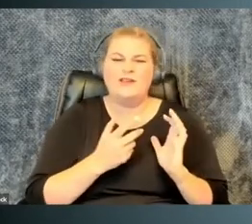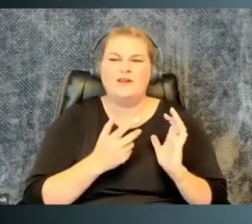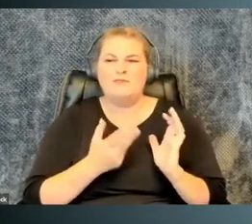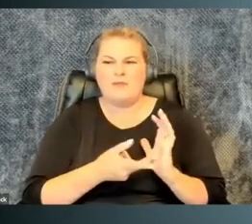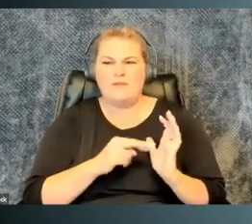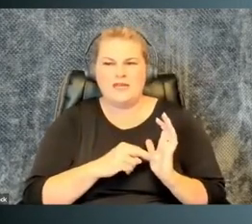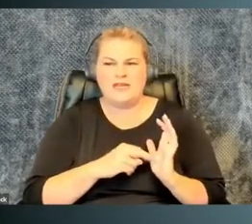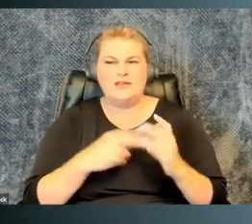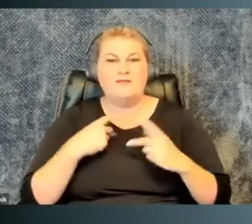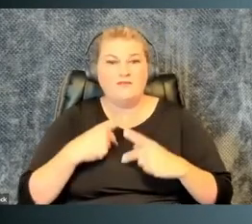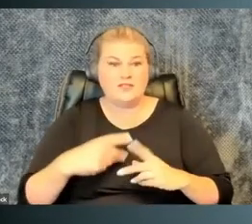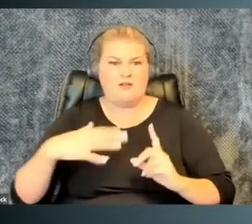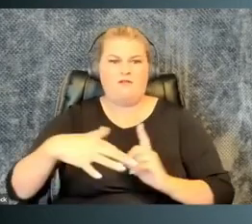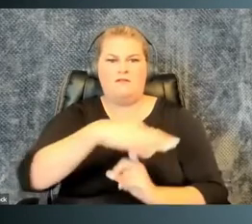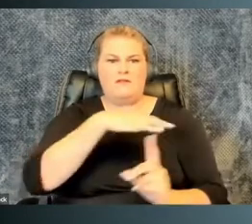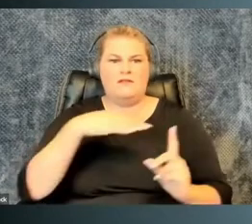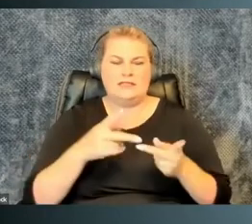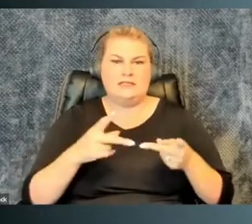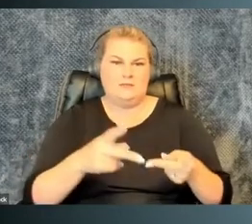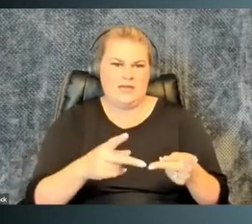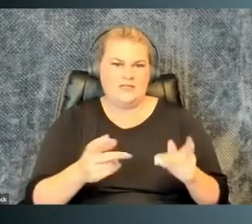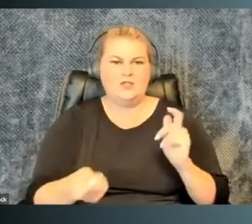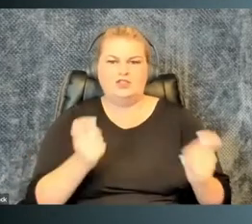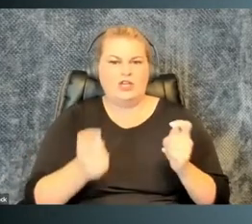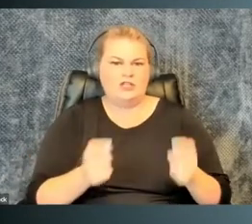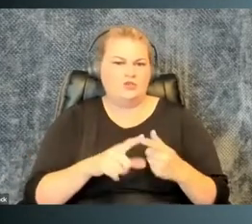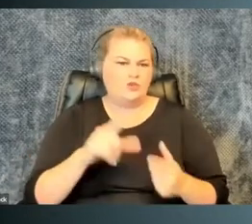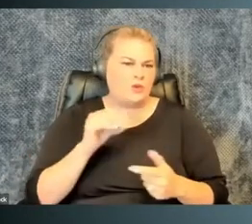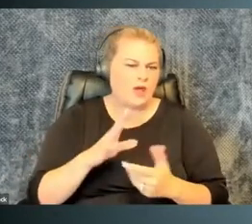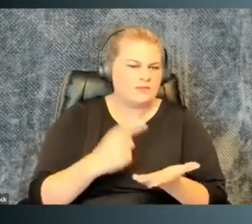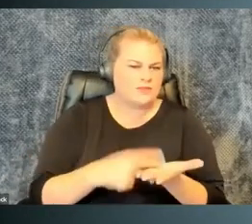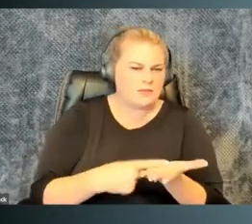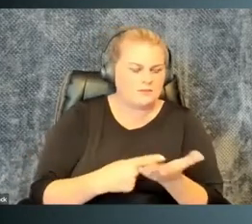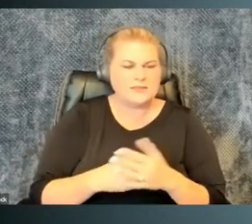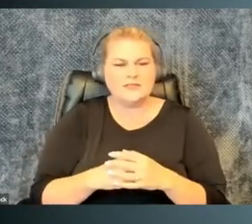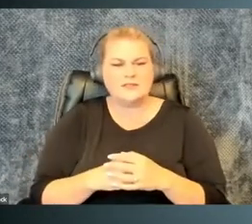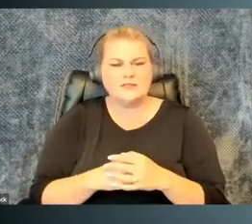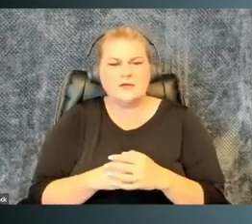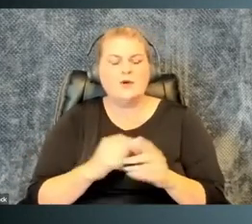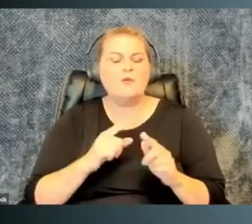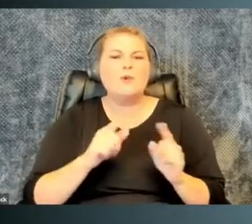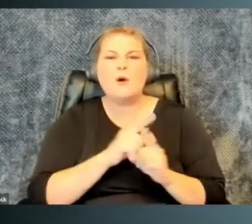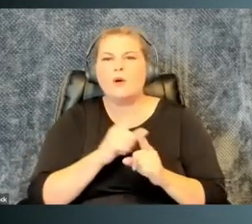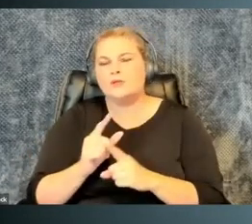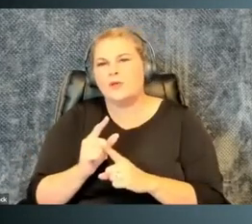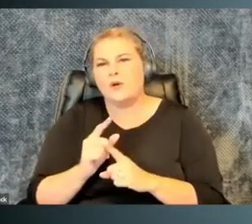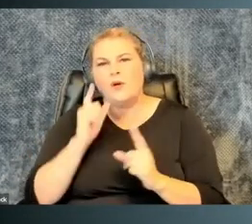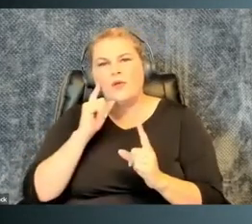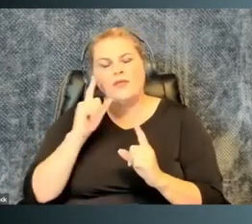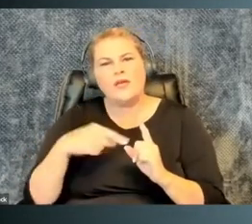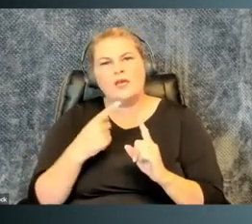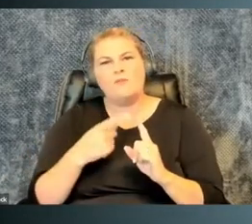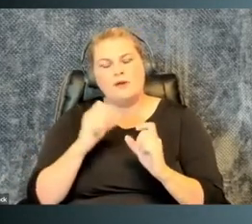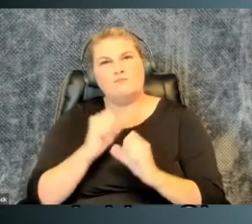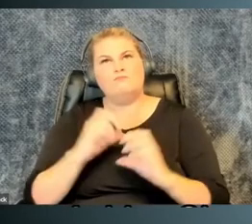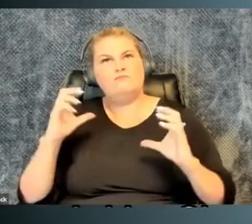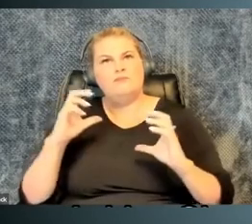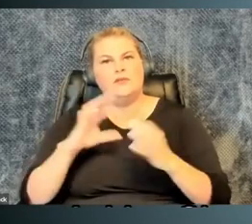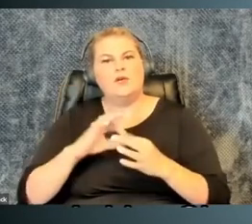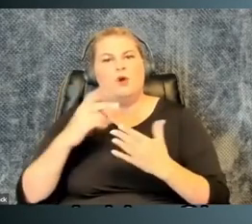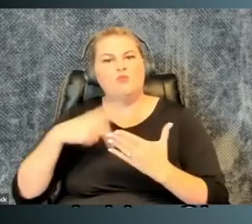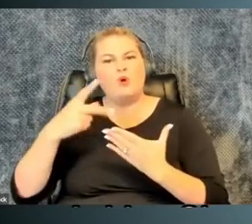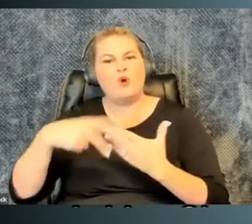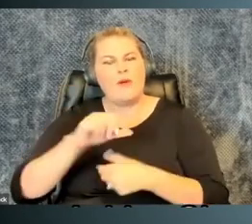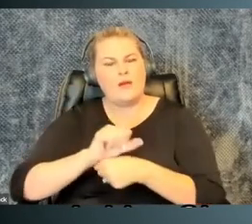structural, by which I mean physical structure changes to laboratories at times, but